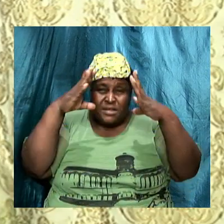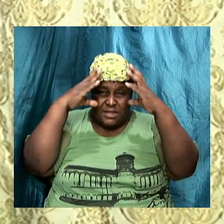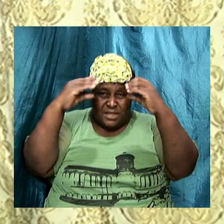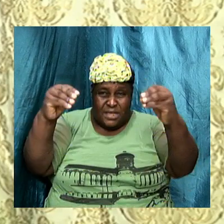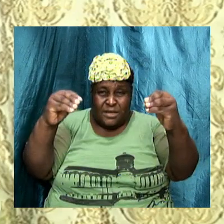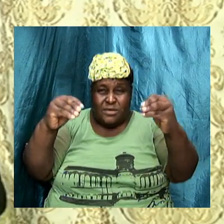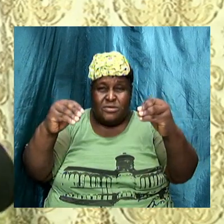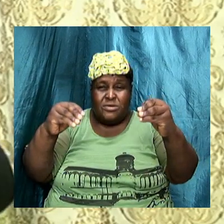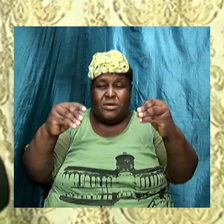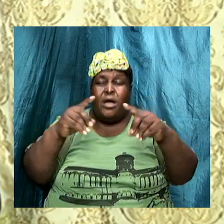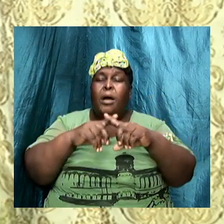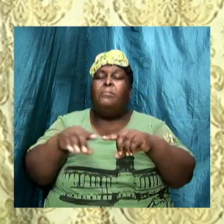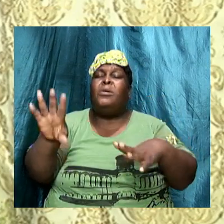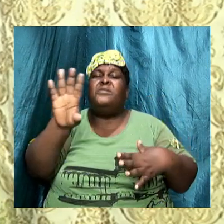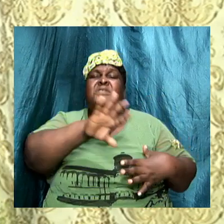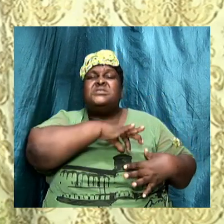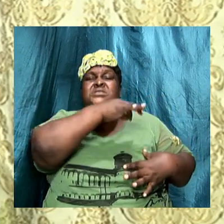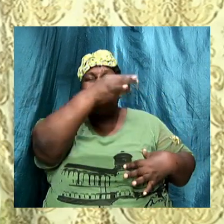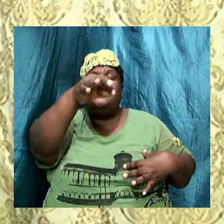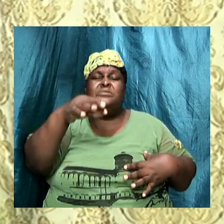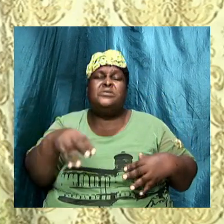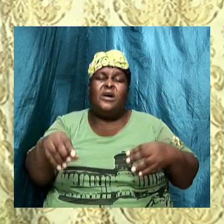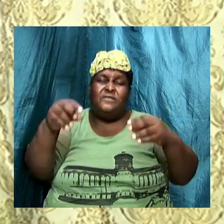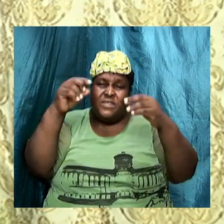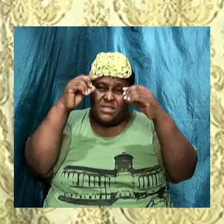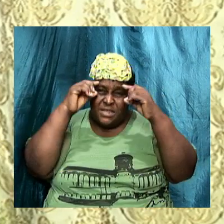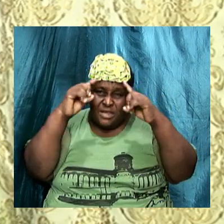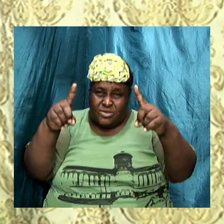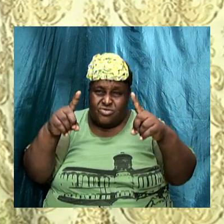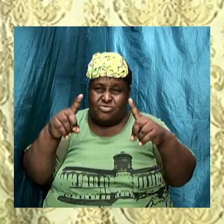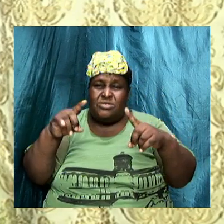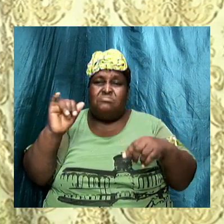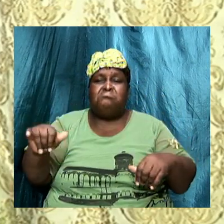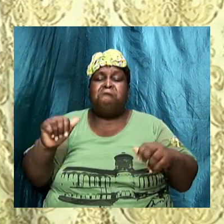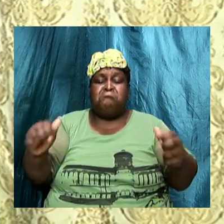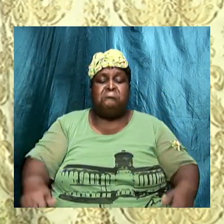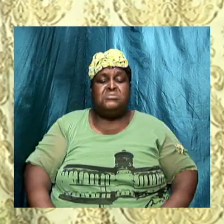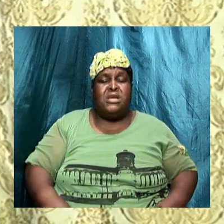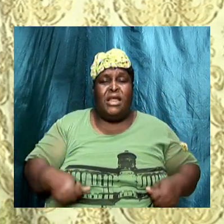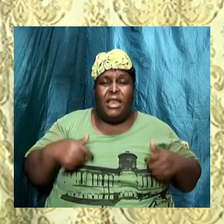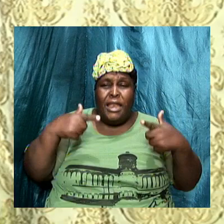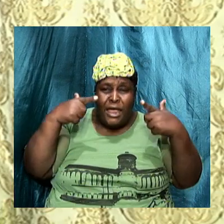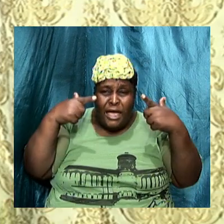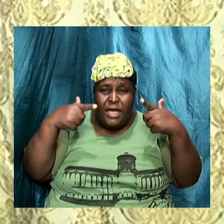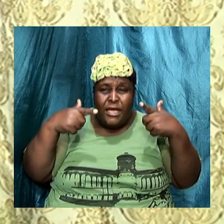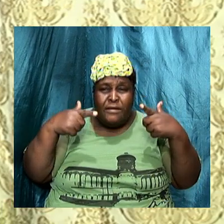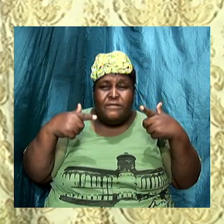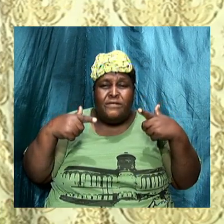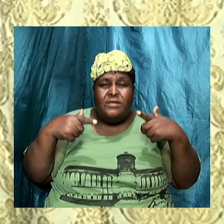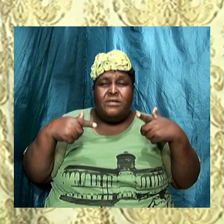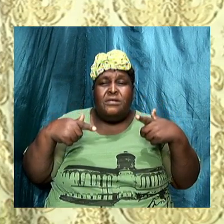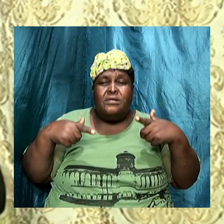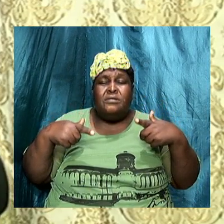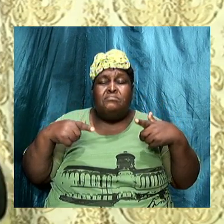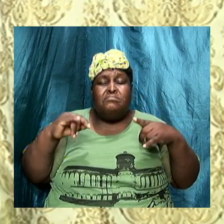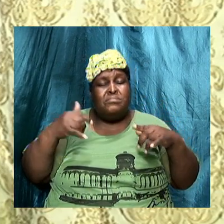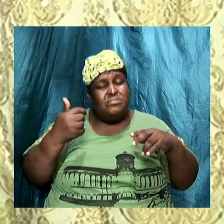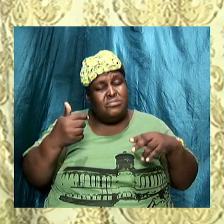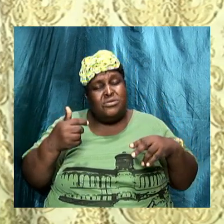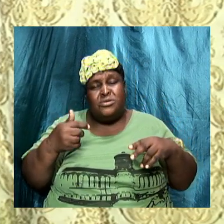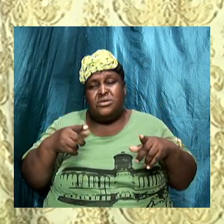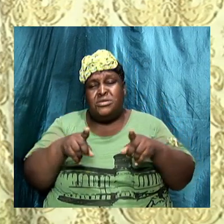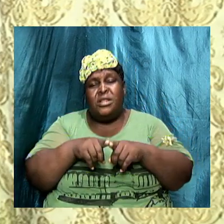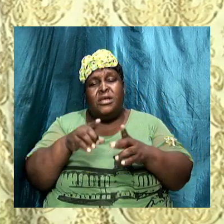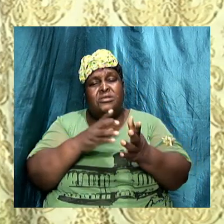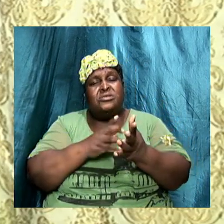the spirit of the doctrine is still alive today just as Jesus warned his disciples I want to